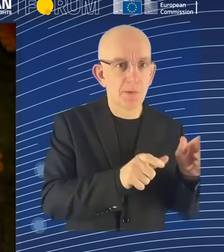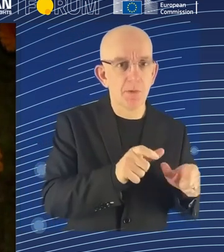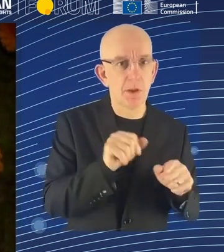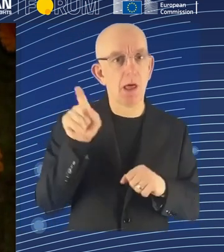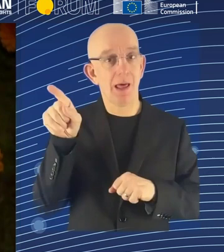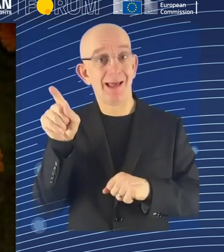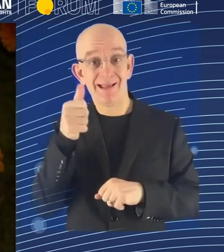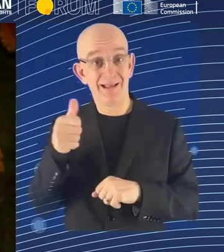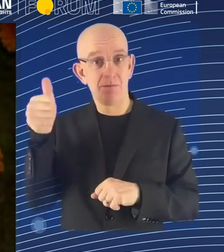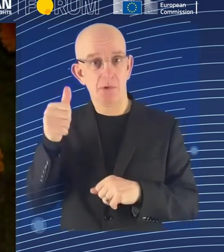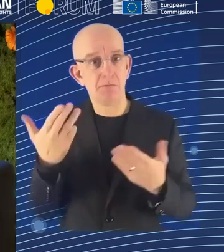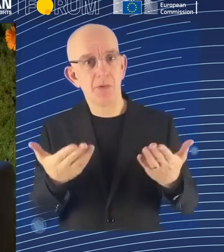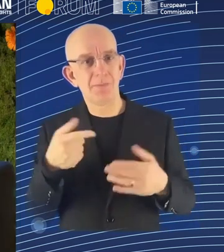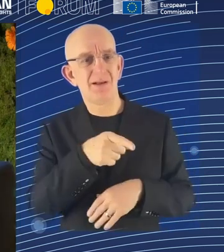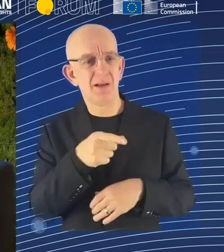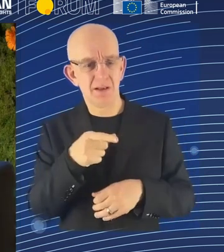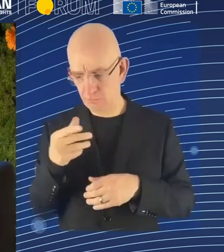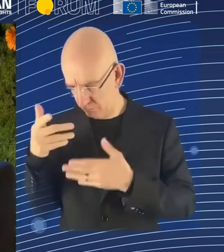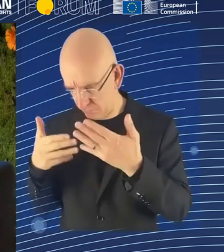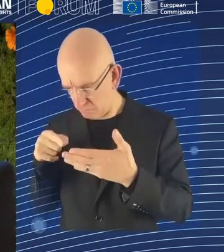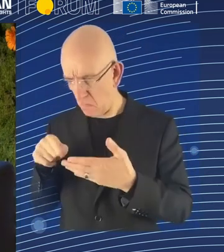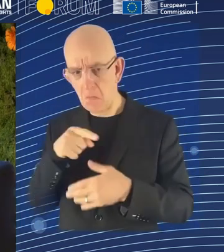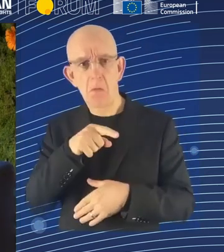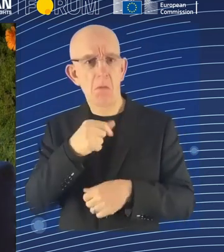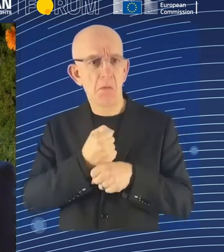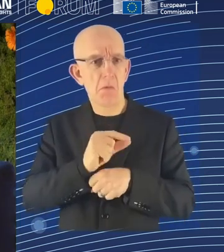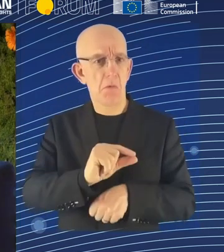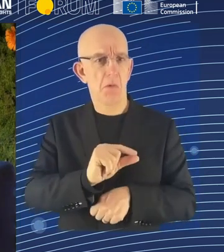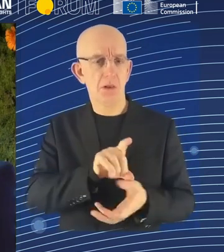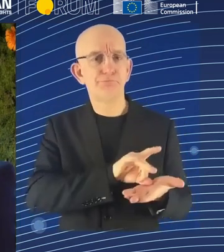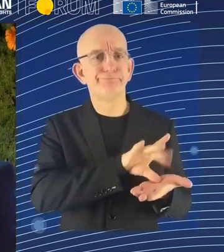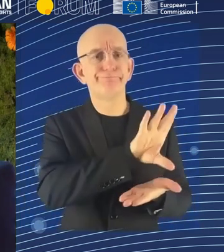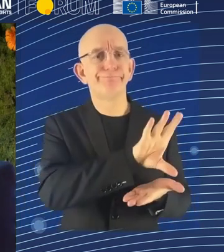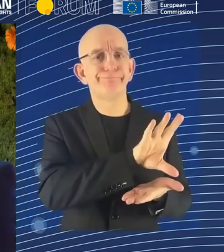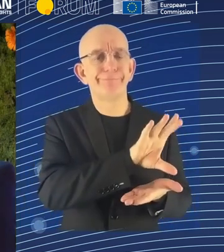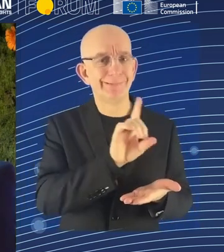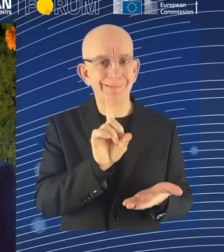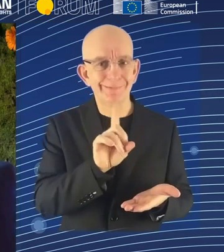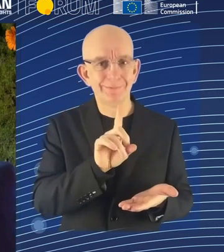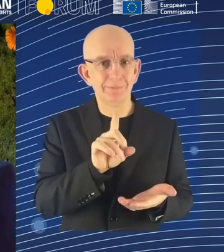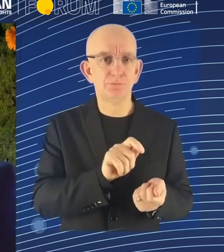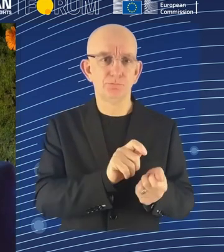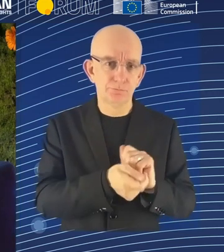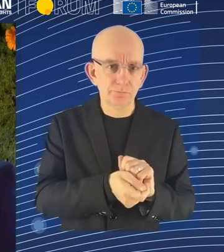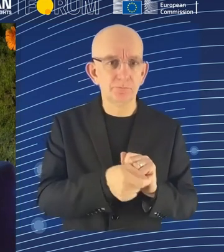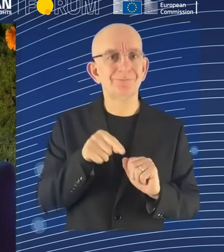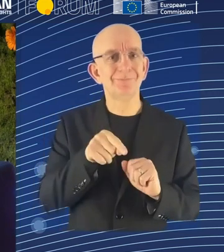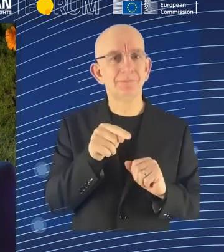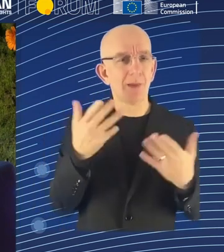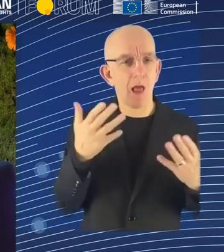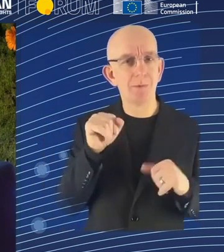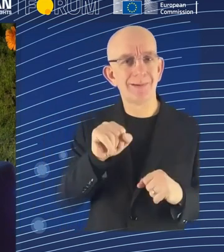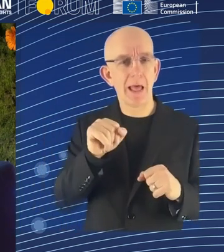a profile from an algorithmic system, there's a strong desire to ensure that those types of